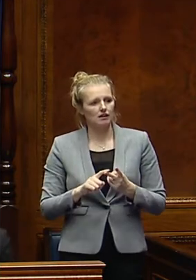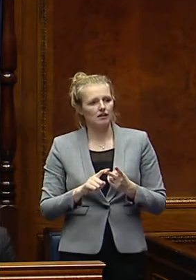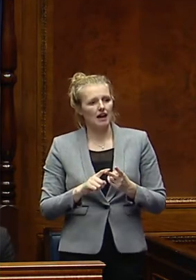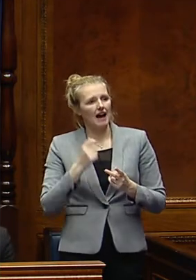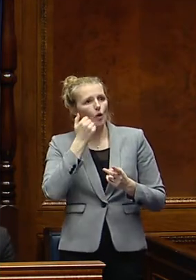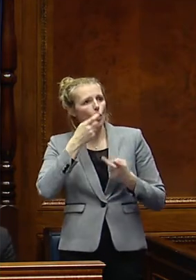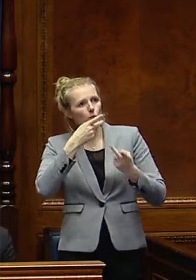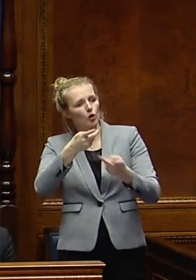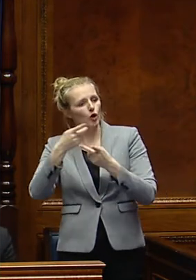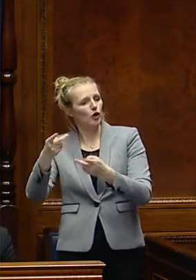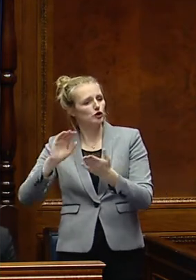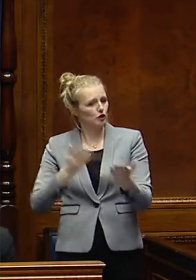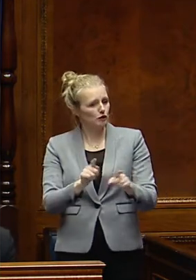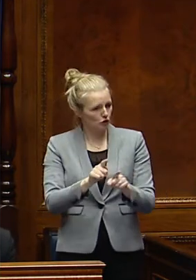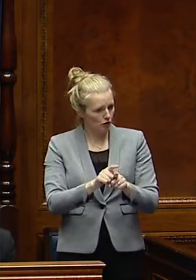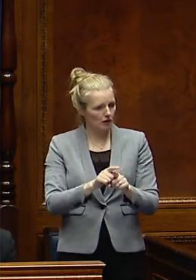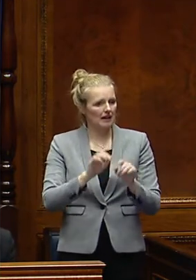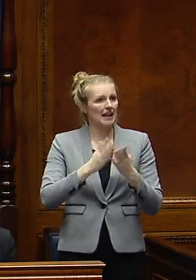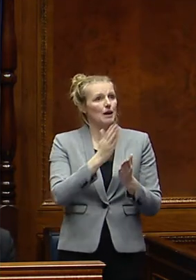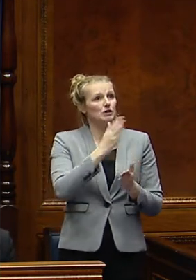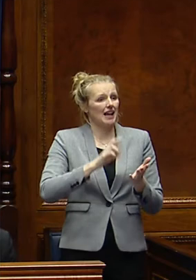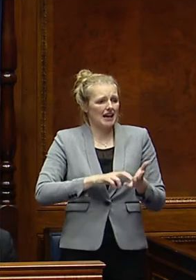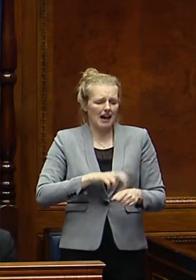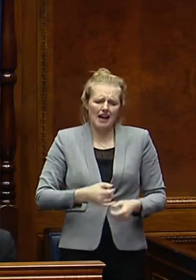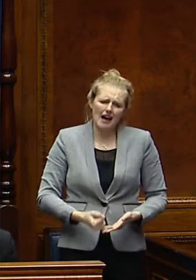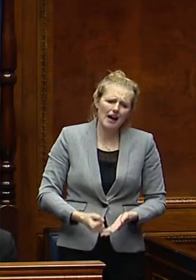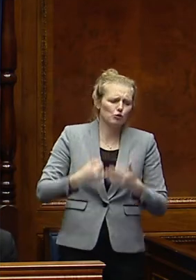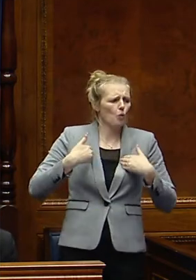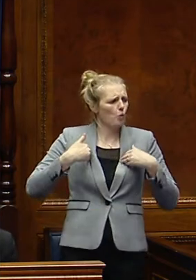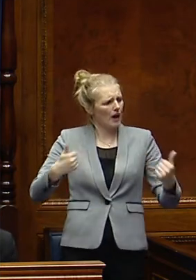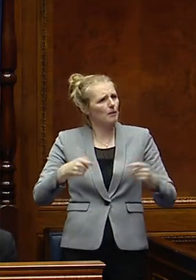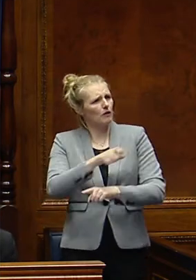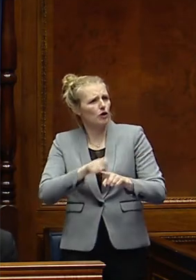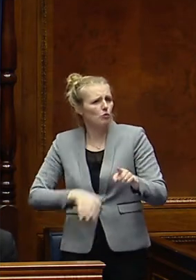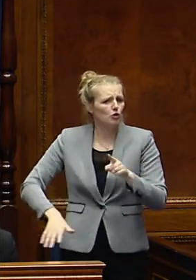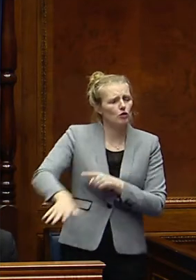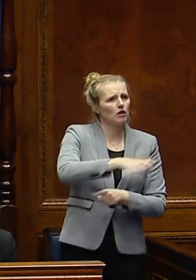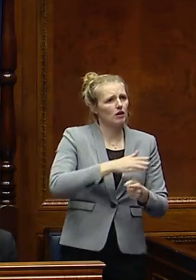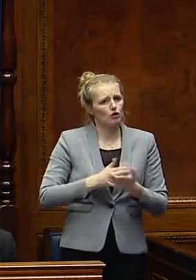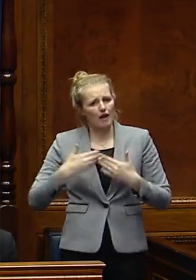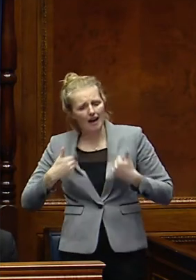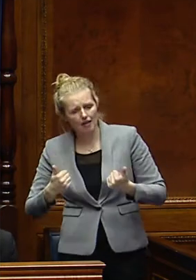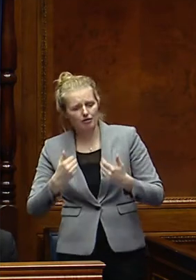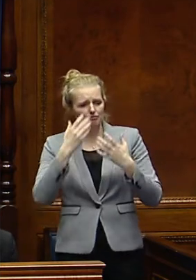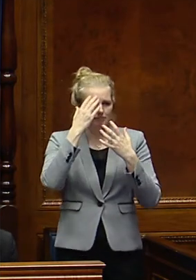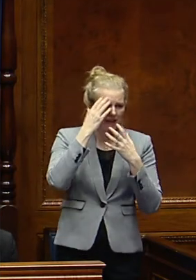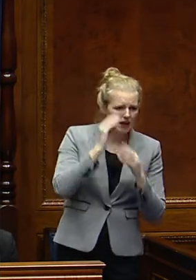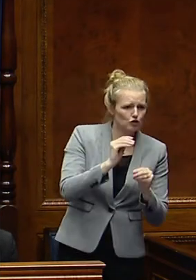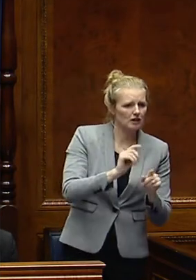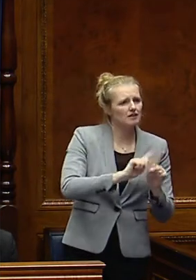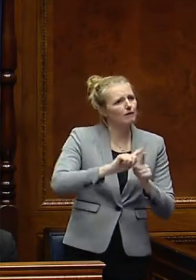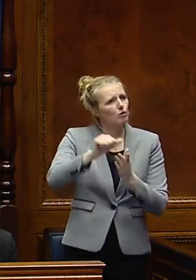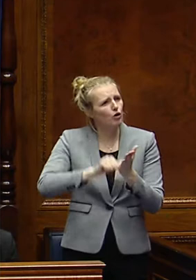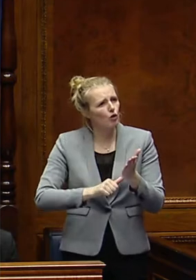call service. Libraries NI contributes to the wellbeing right across the community through their health, education and other extended